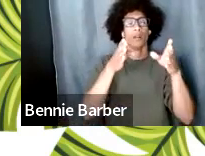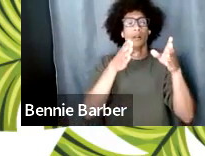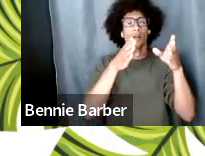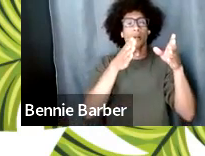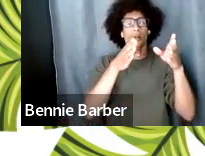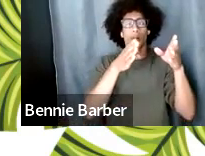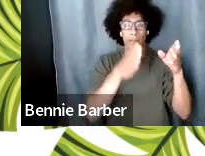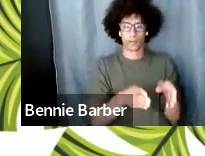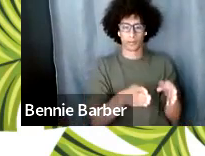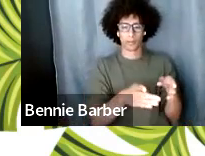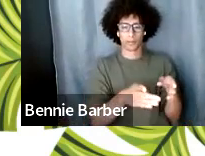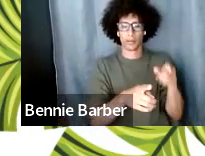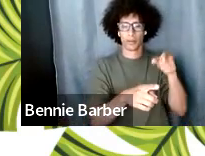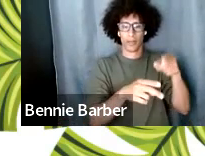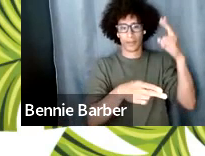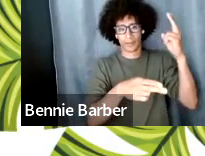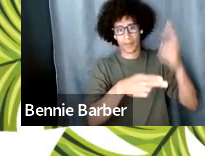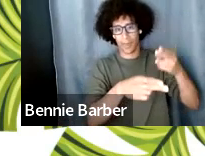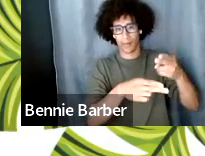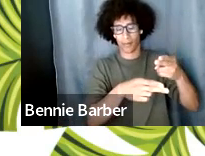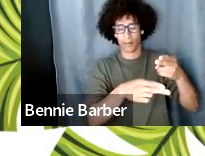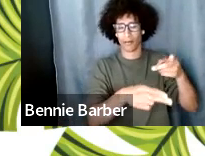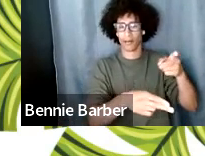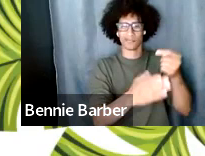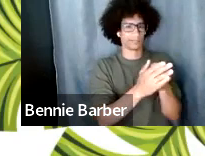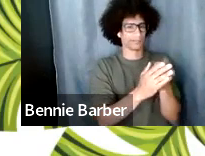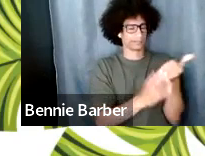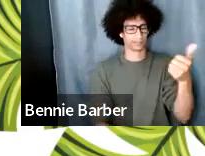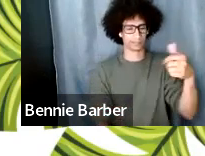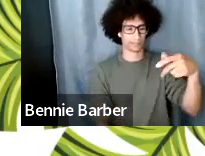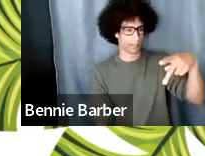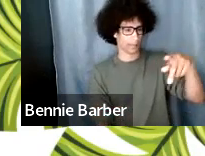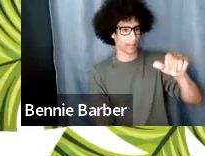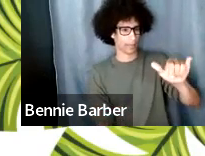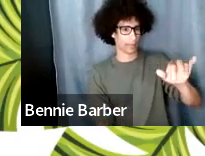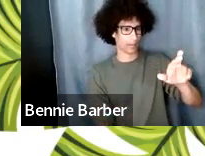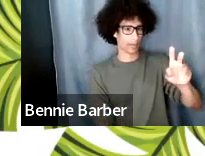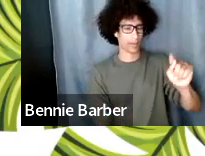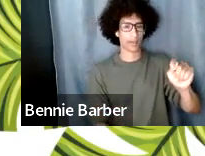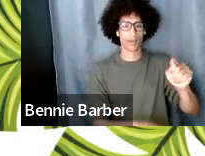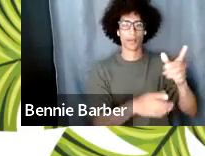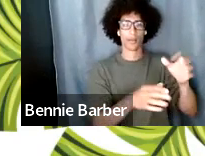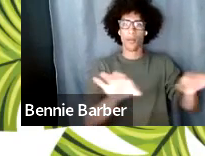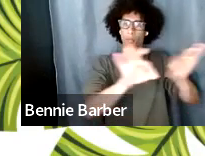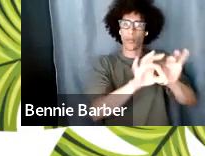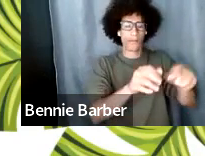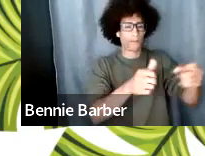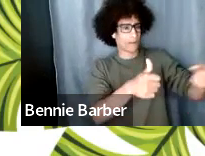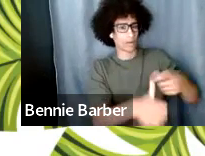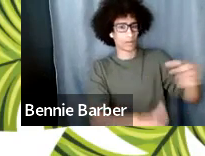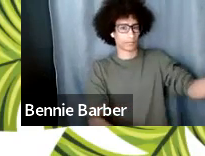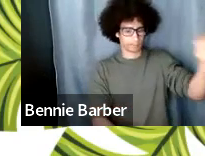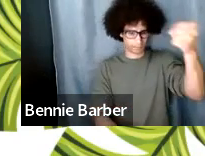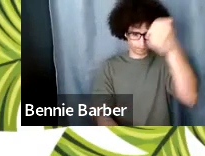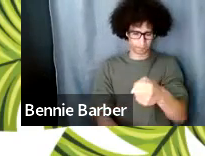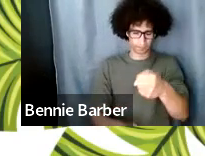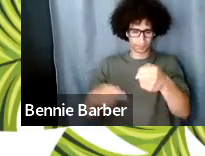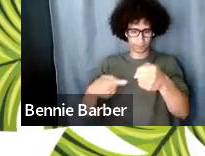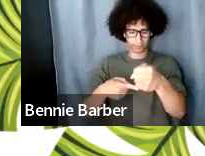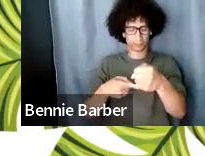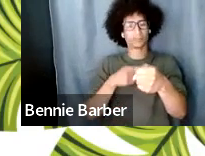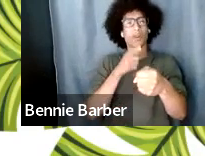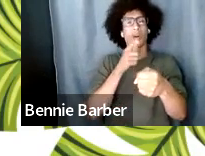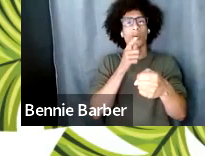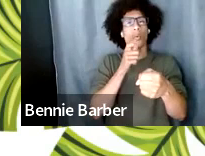we want to make sure that the person that is telling the story is taken care of right who are you have you